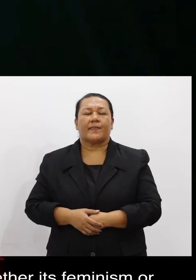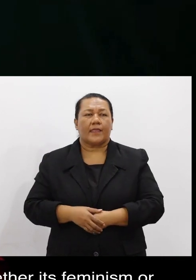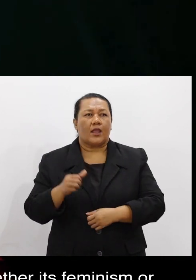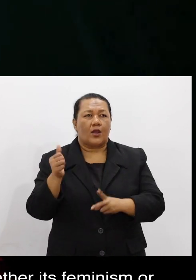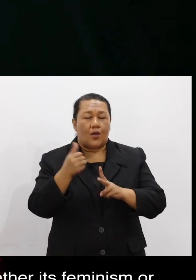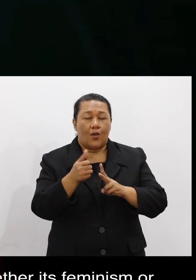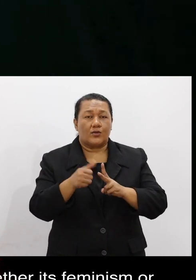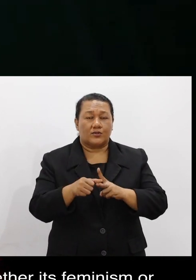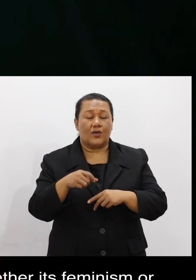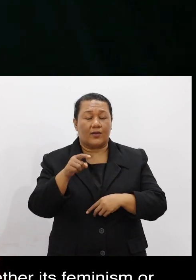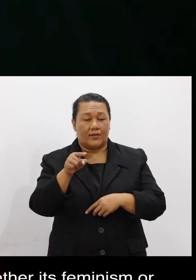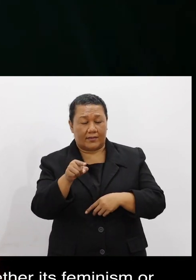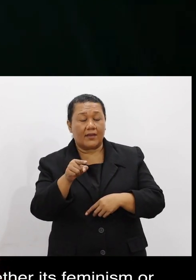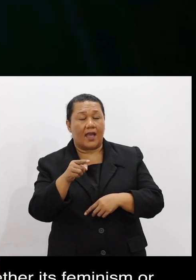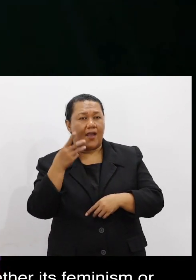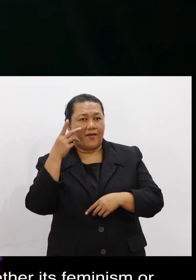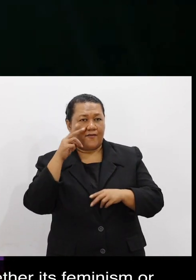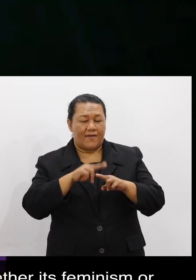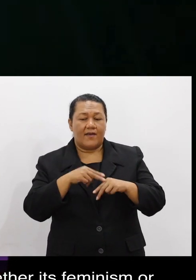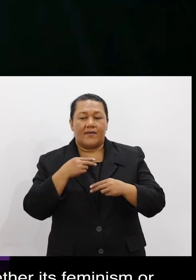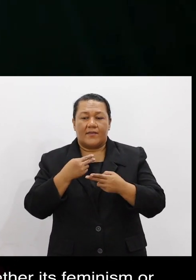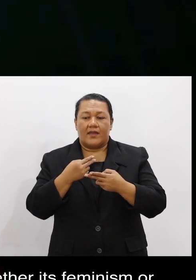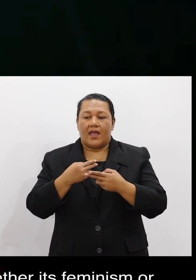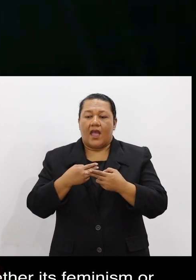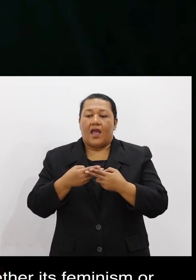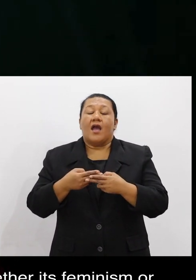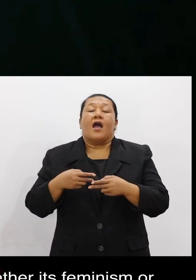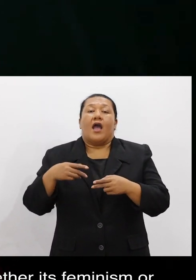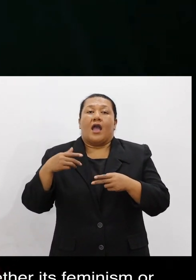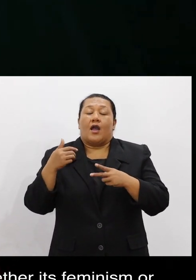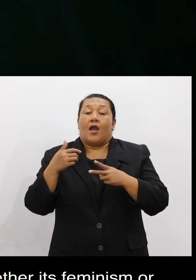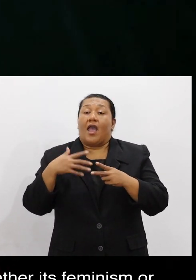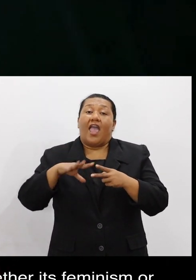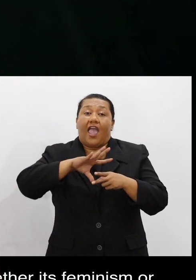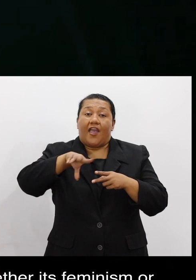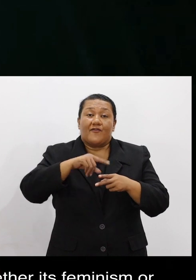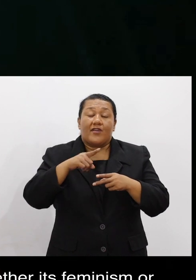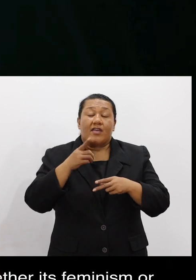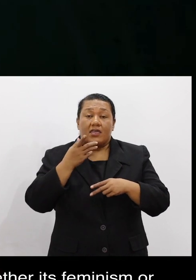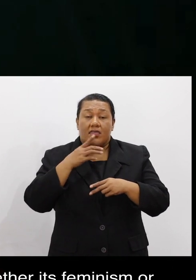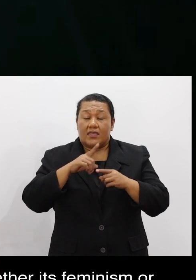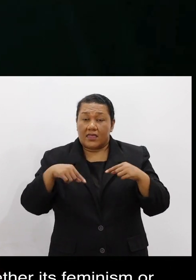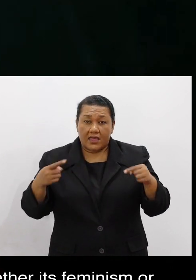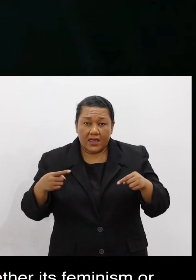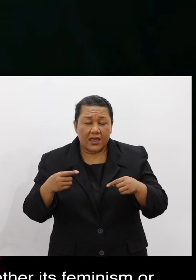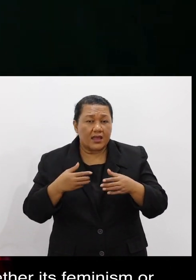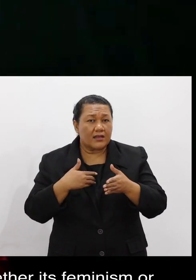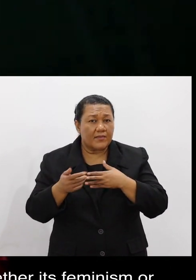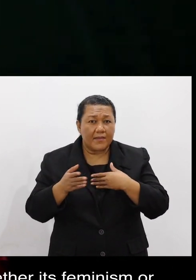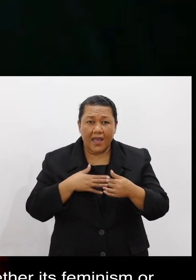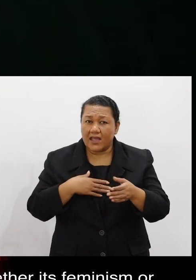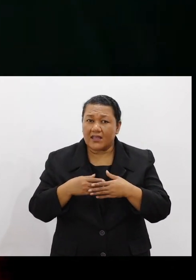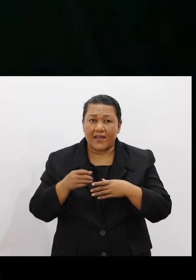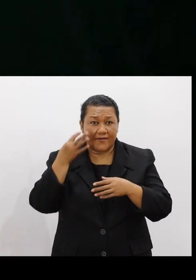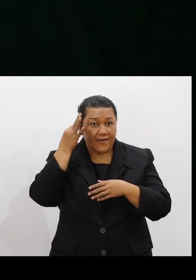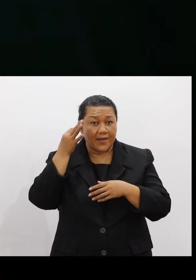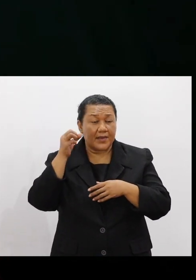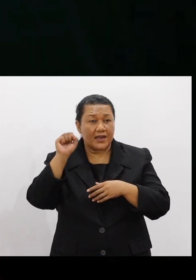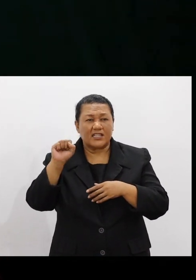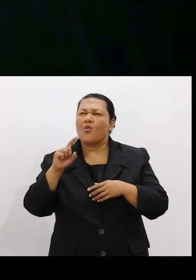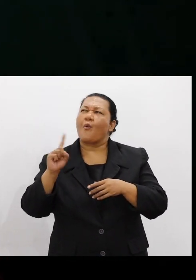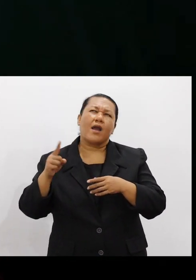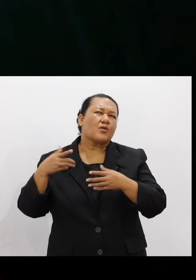family advocacy. That was my thought. Because everything, whether it's feminism or it's